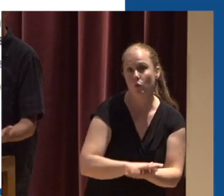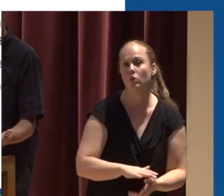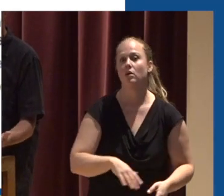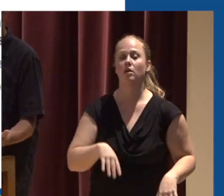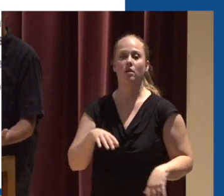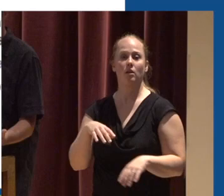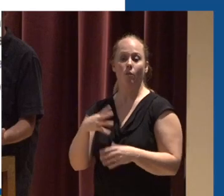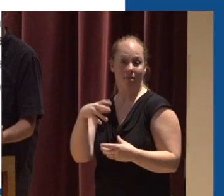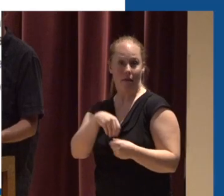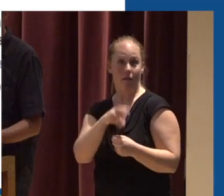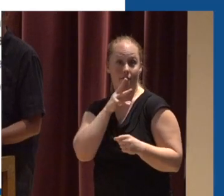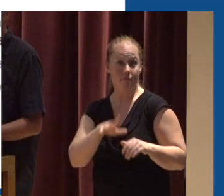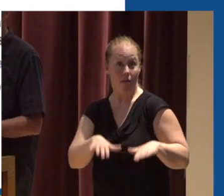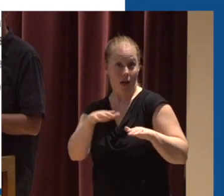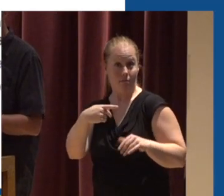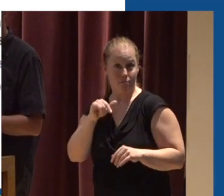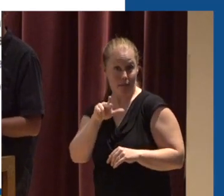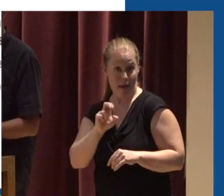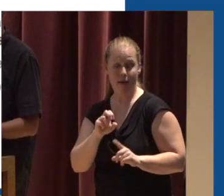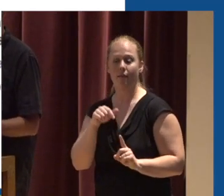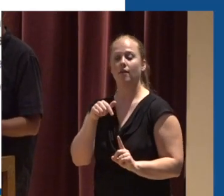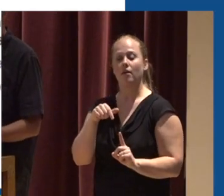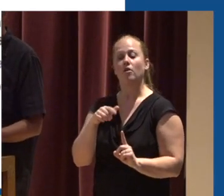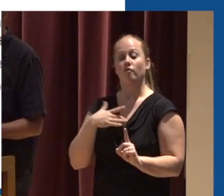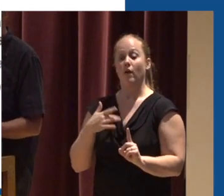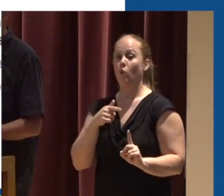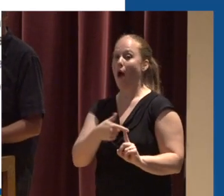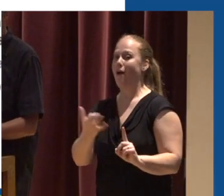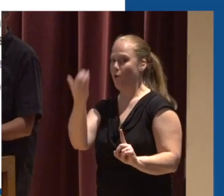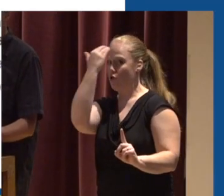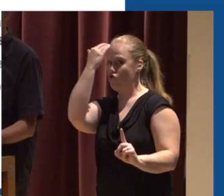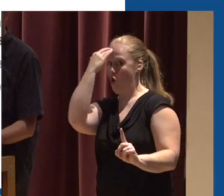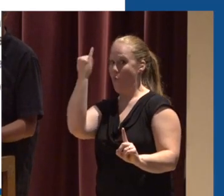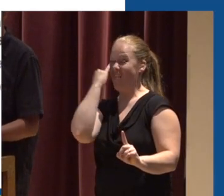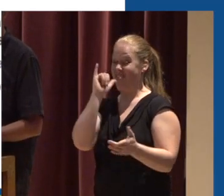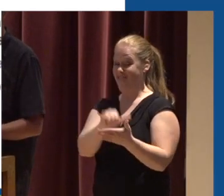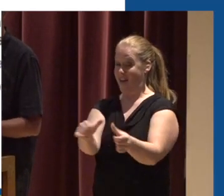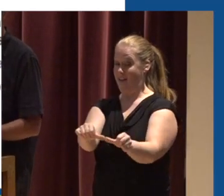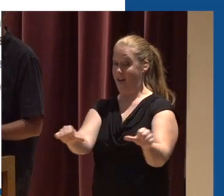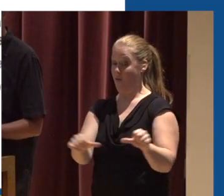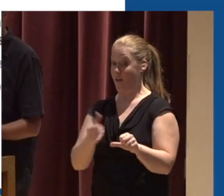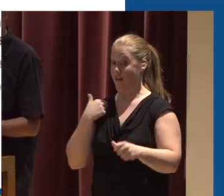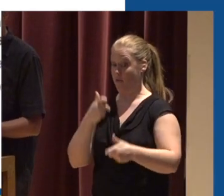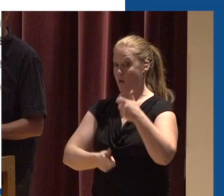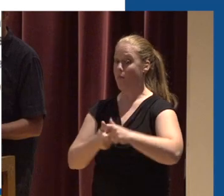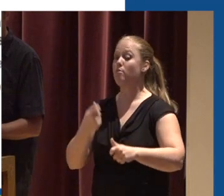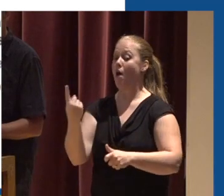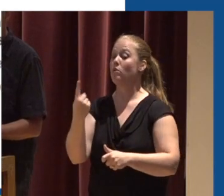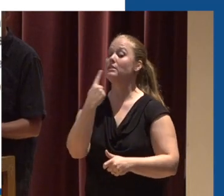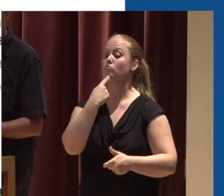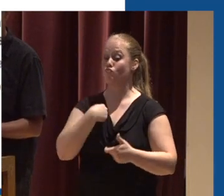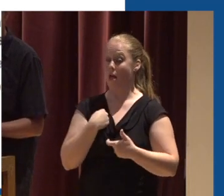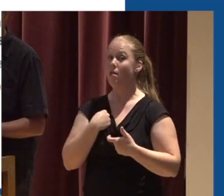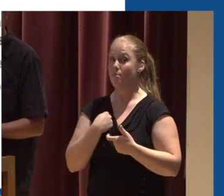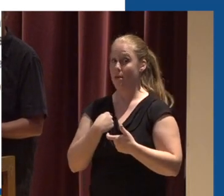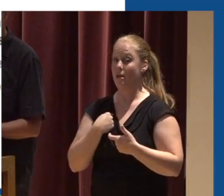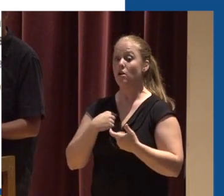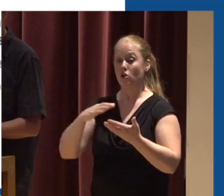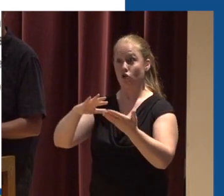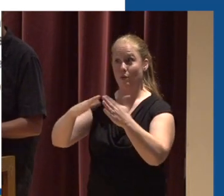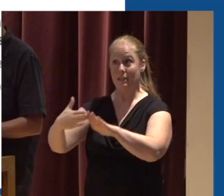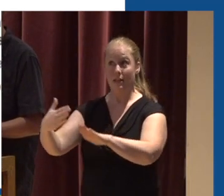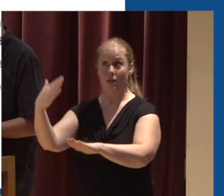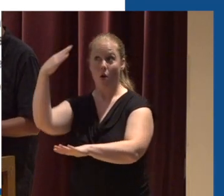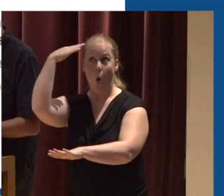that It might be within a flood plain And that might be something where you want to get advanced notification Or, you know, at least know when the city knows